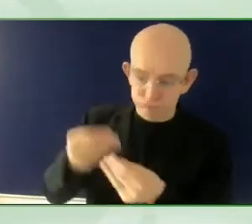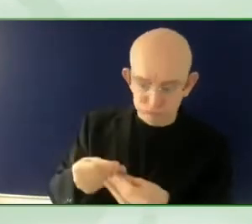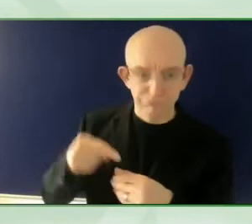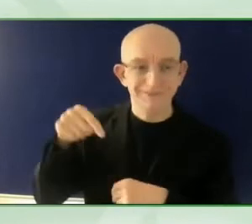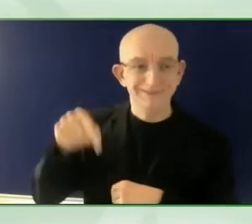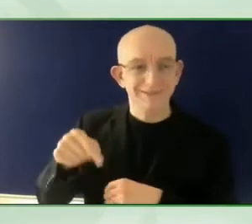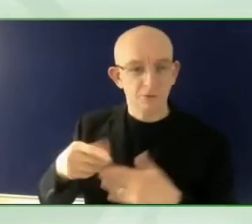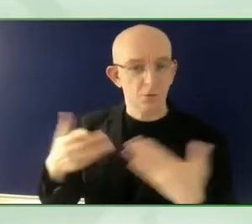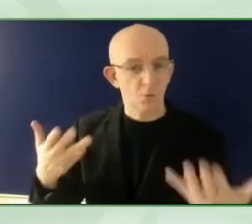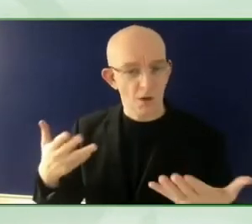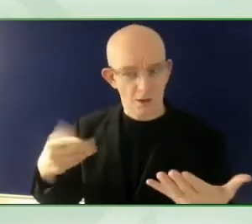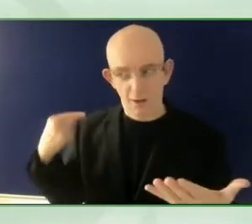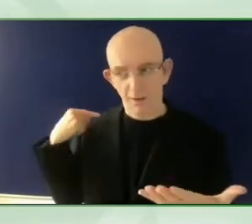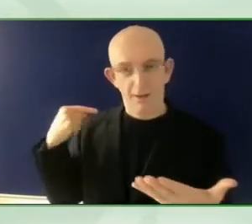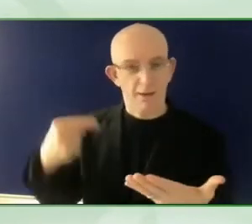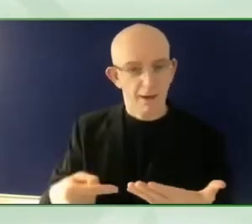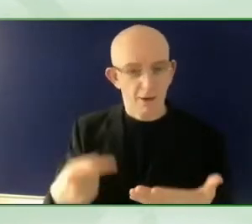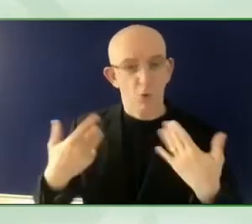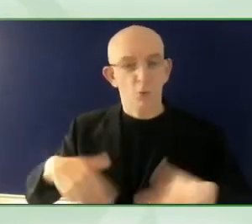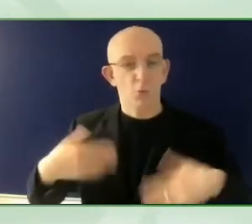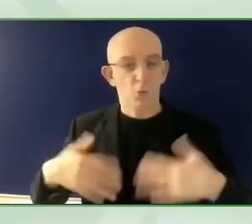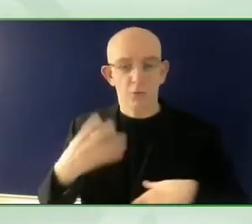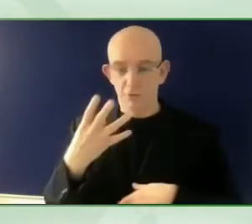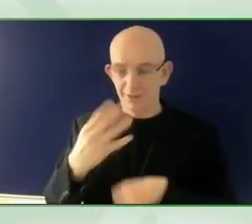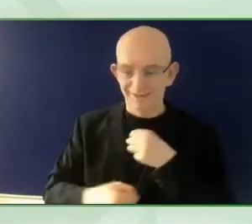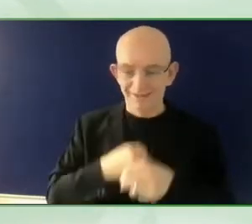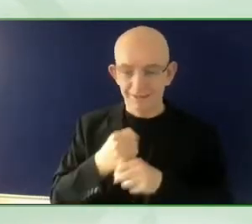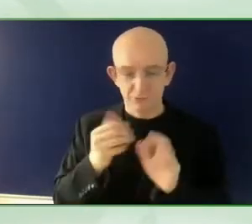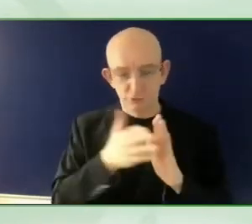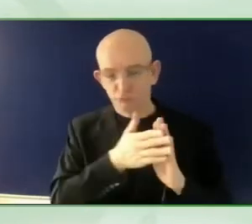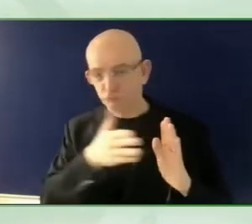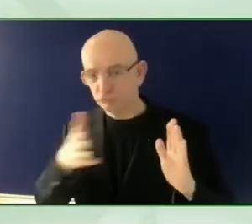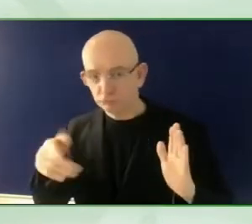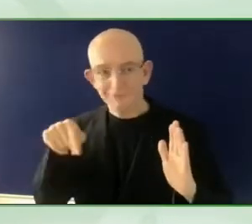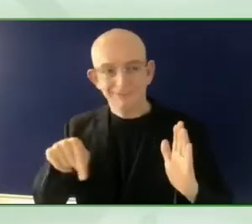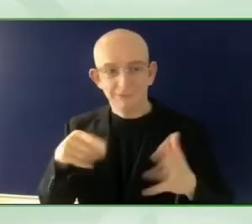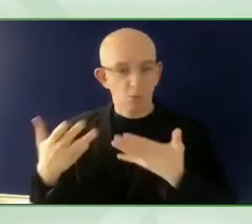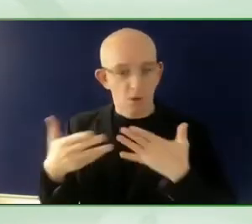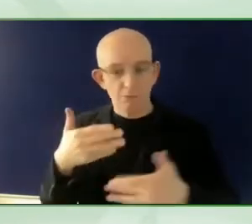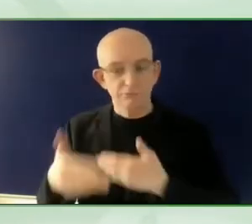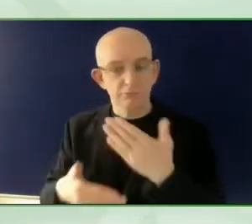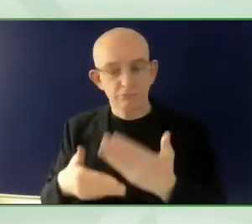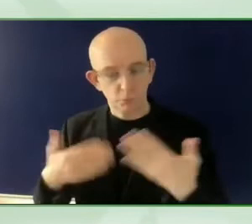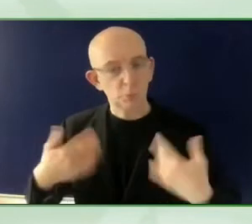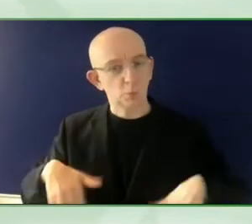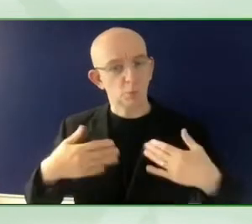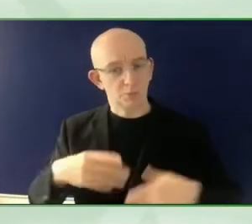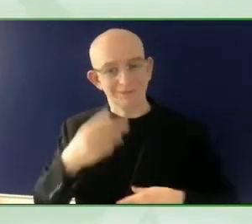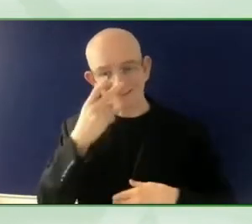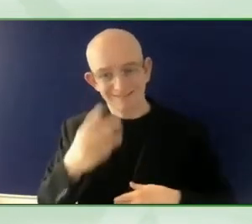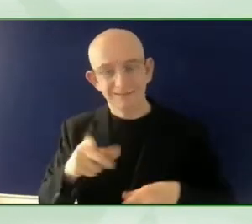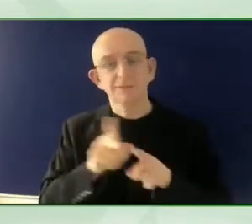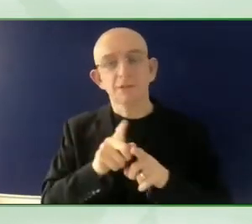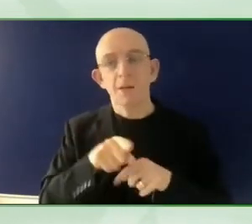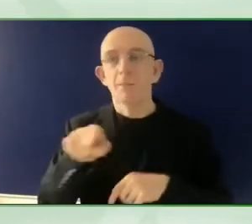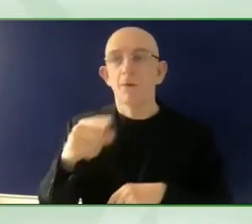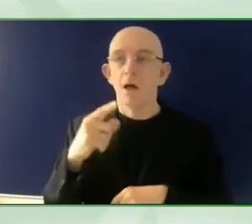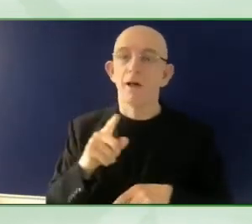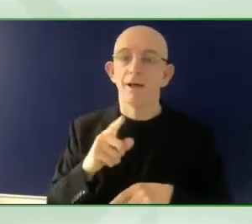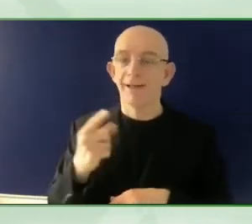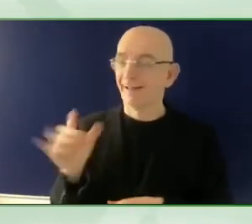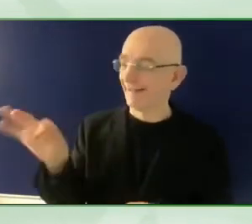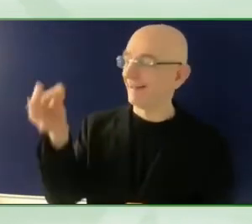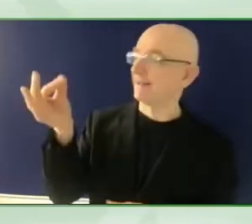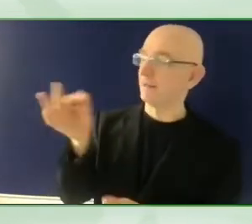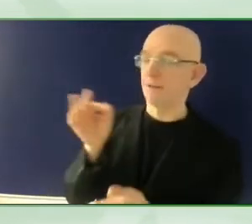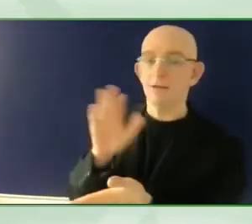like events that happen every certain number of years, but it's actually like a permanent, moving, evolving